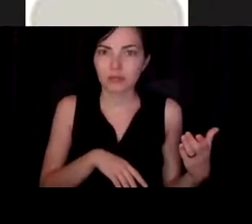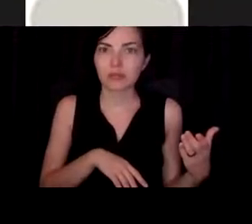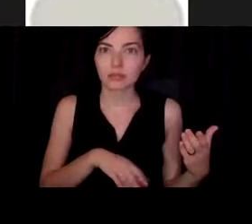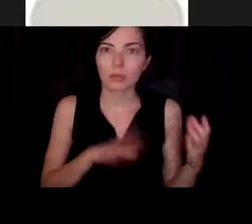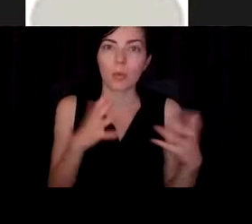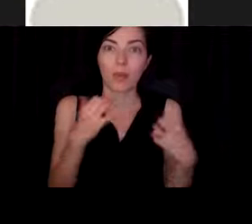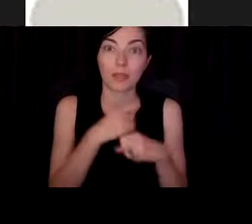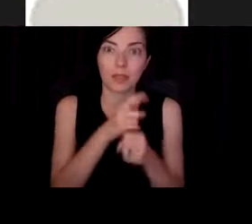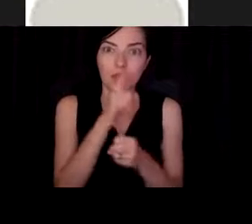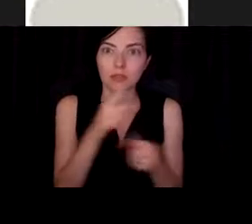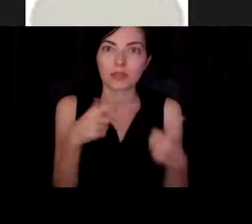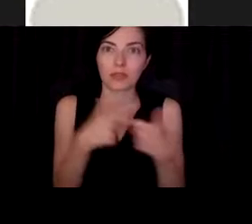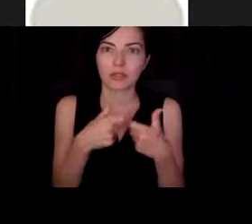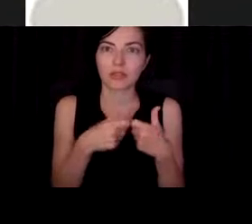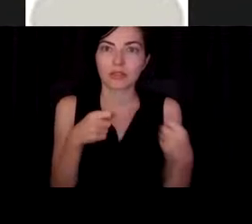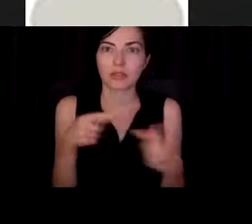correct.